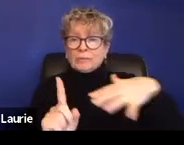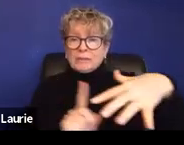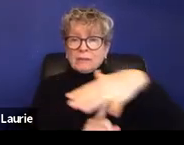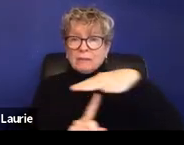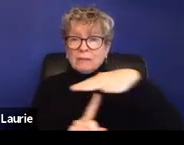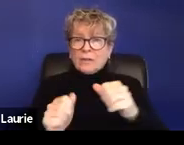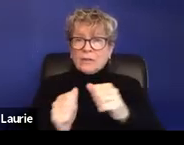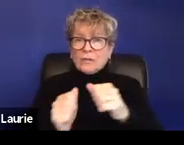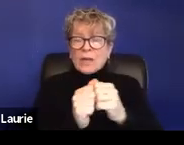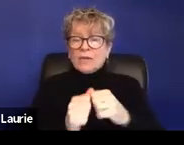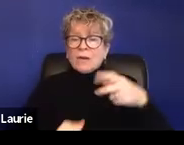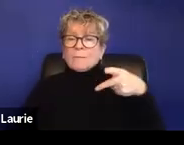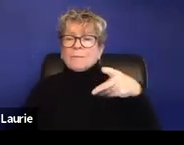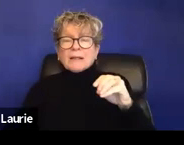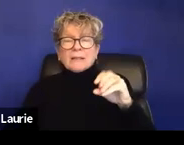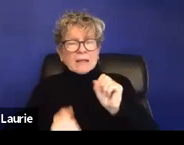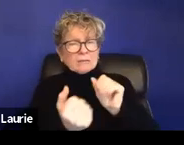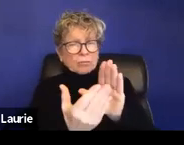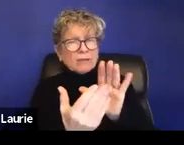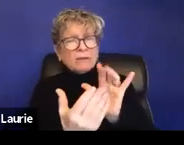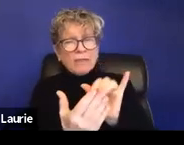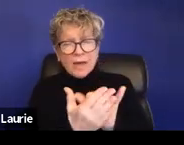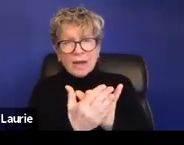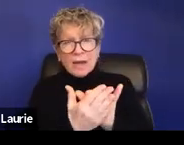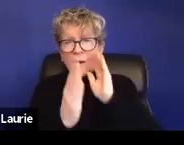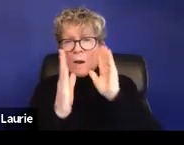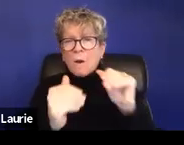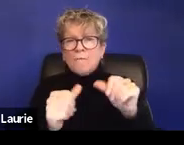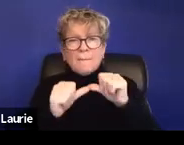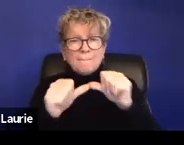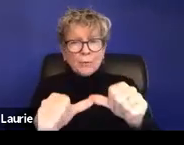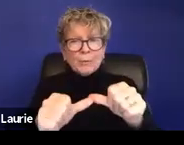permanently, um, if the court grants the protection order, um,